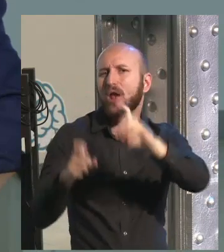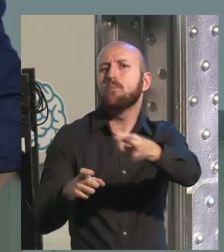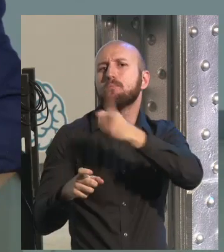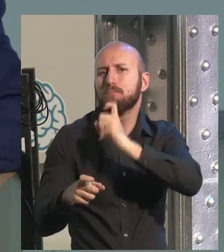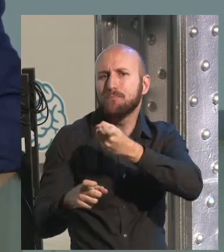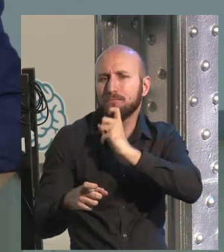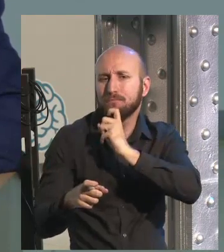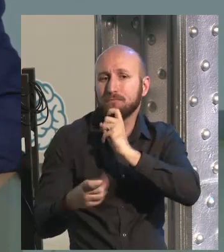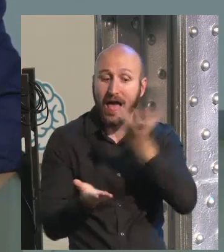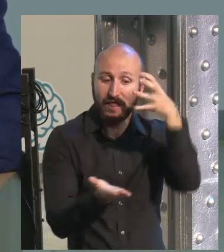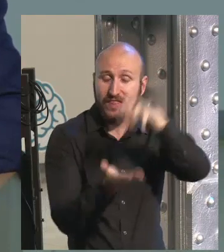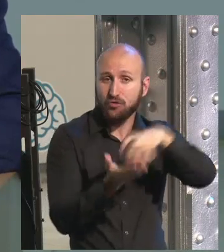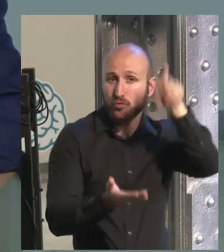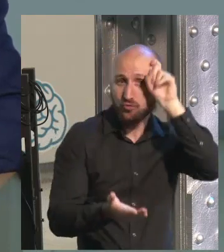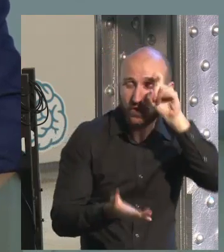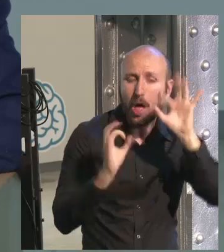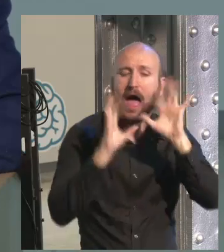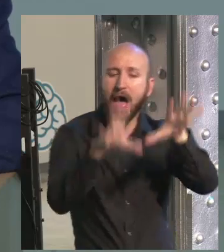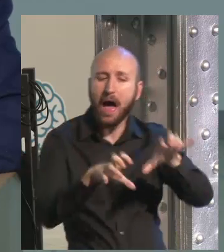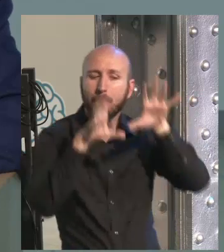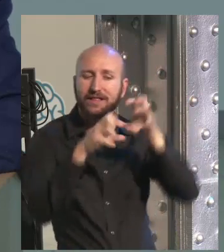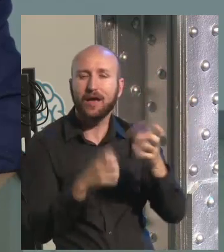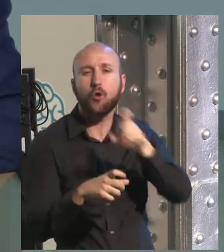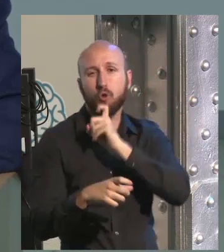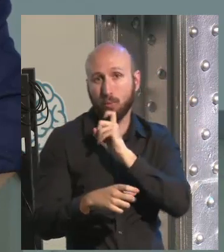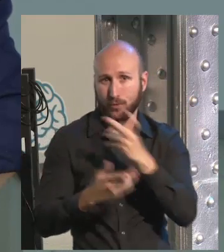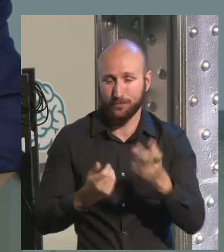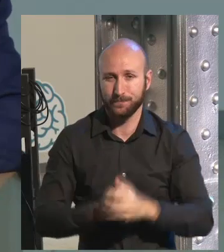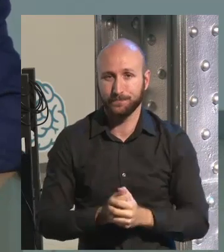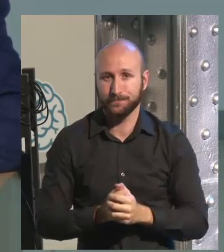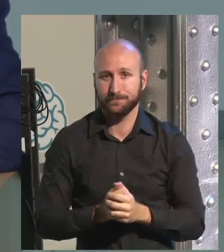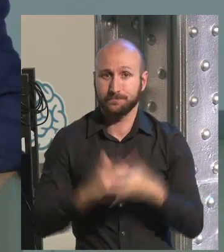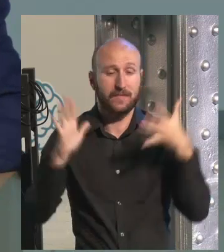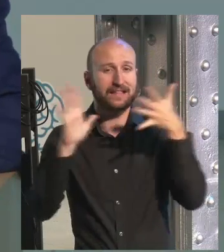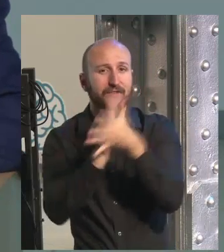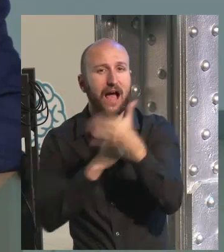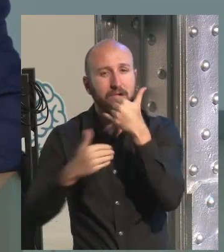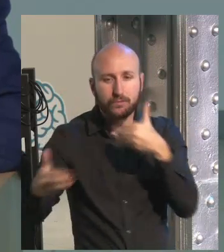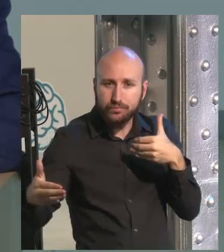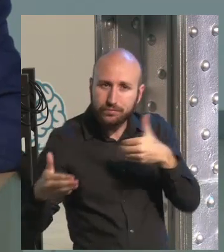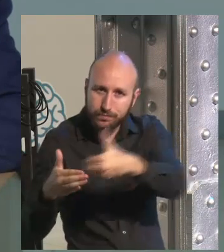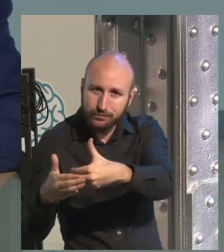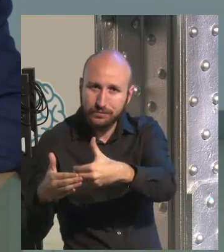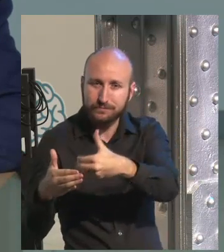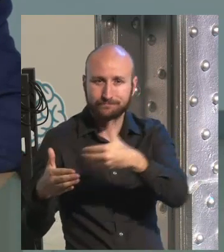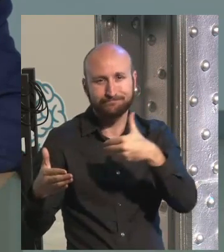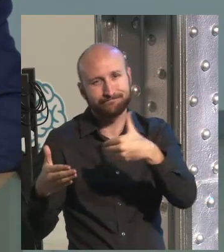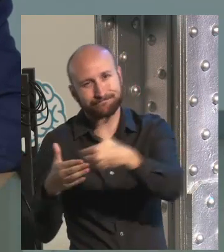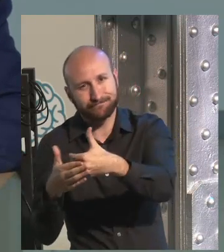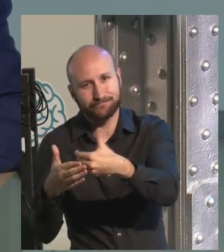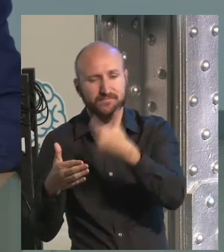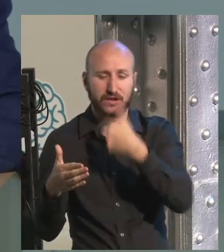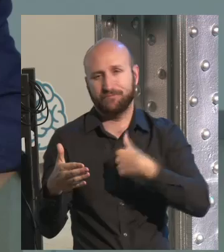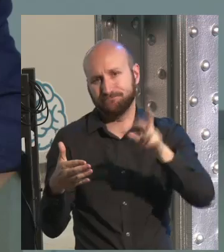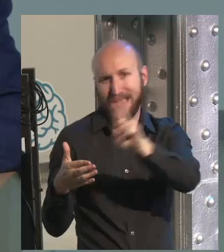the teaching process, of the learning process for the student. It means that we are having